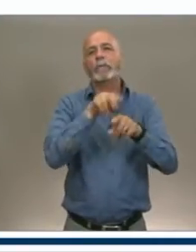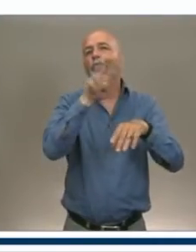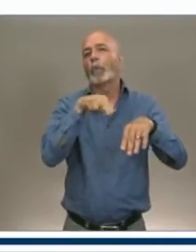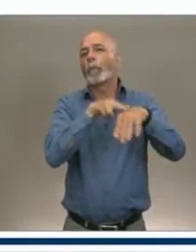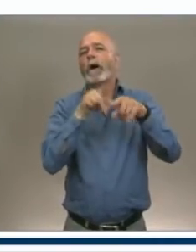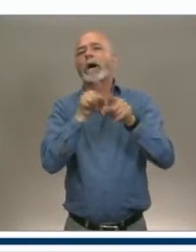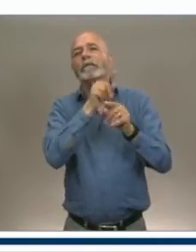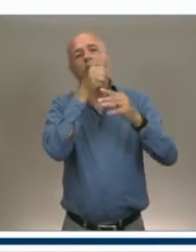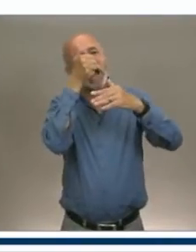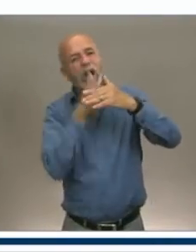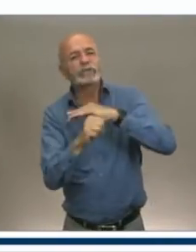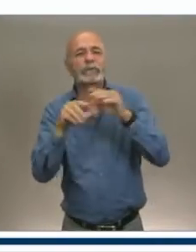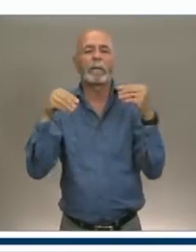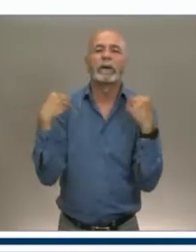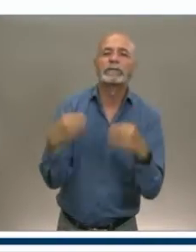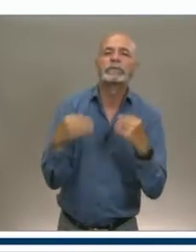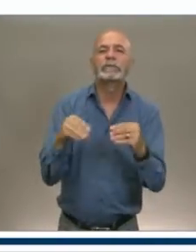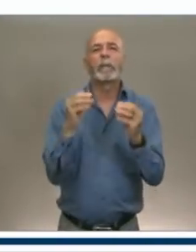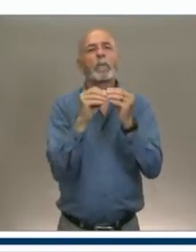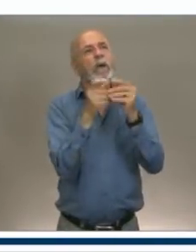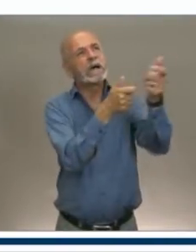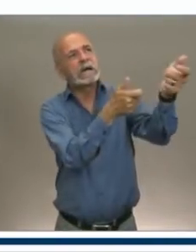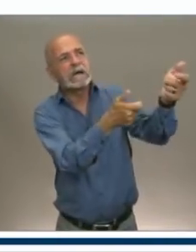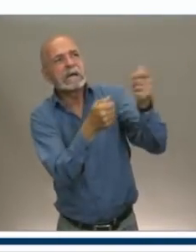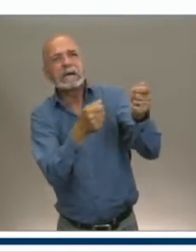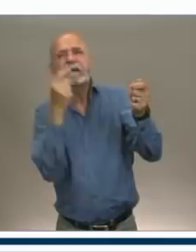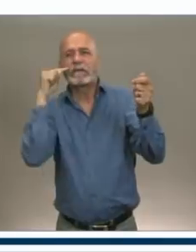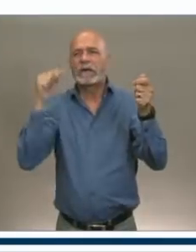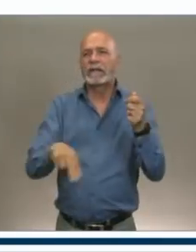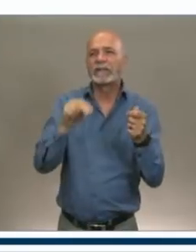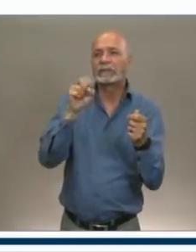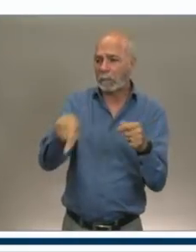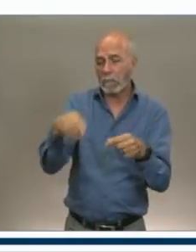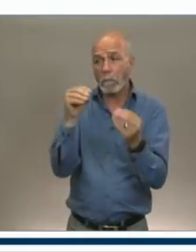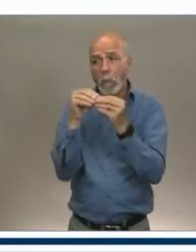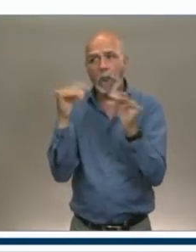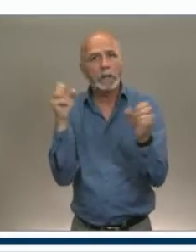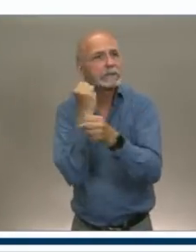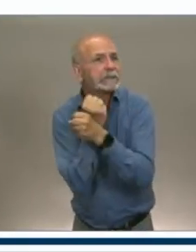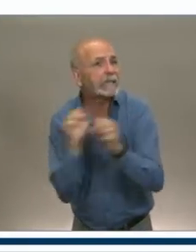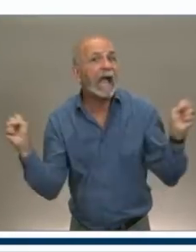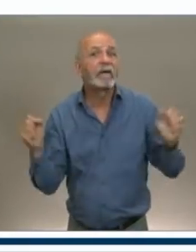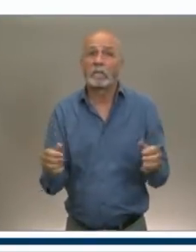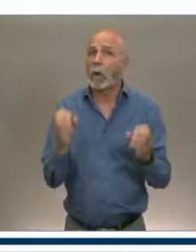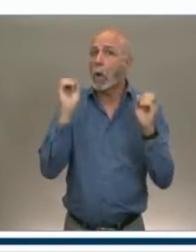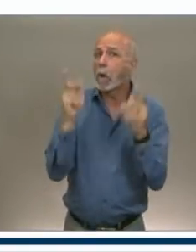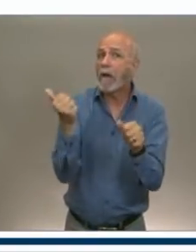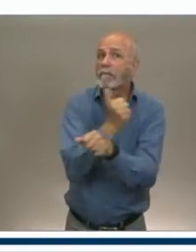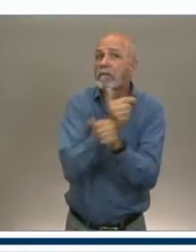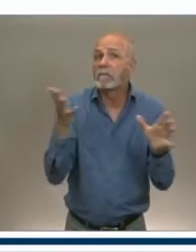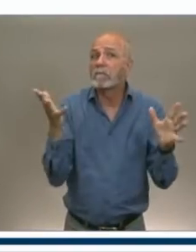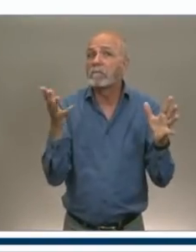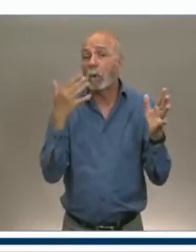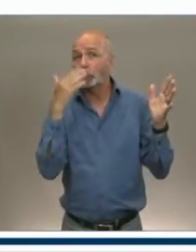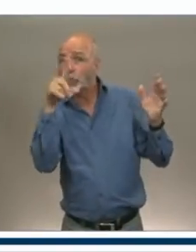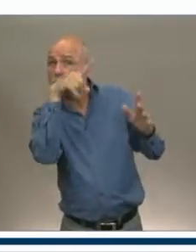strategy to show people it's safe? Do we think it could be a salvaged summer tourist season here?